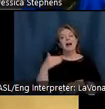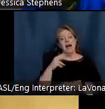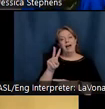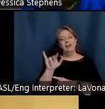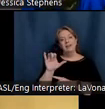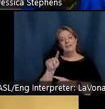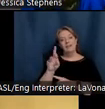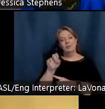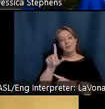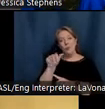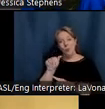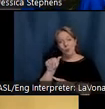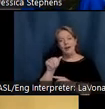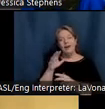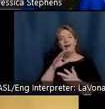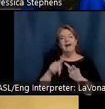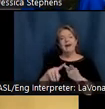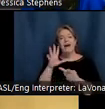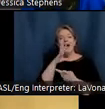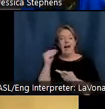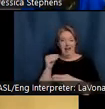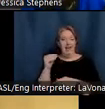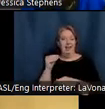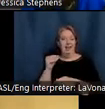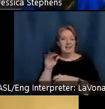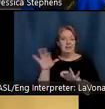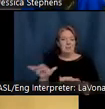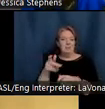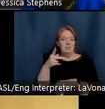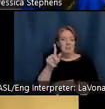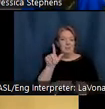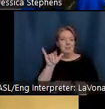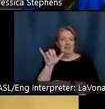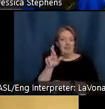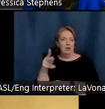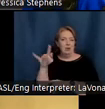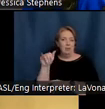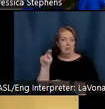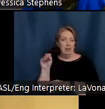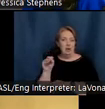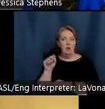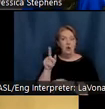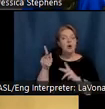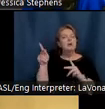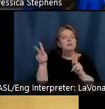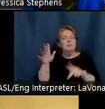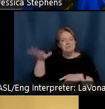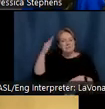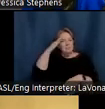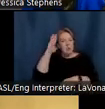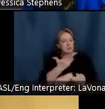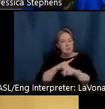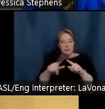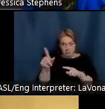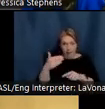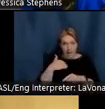Music was not foreign to the locals, but they had never heard an instrument play itself. Word of the player